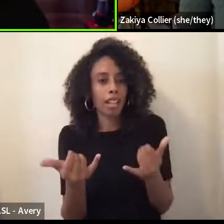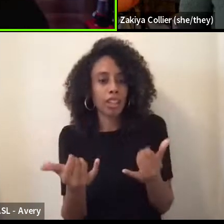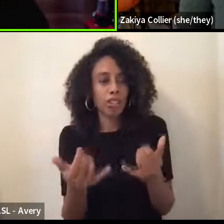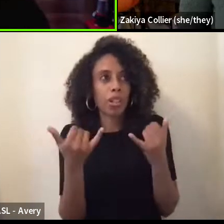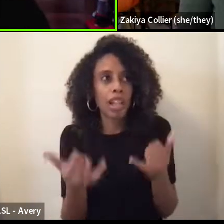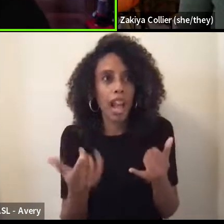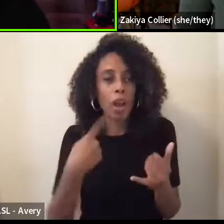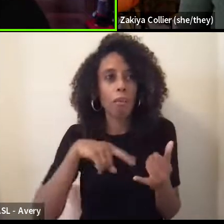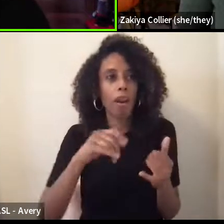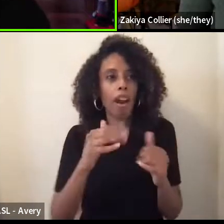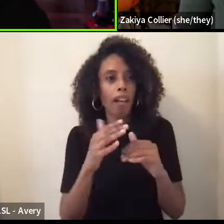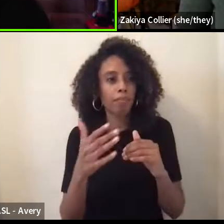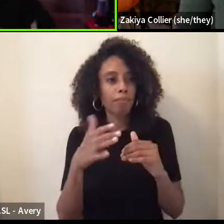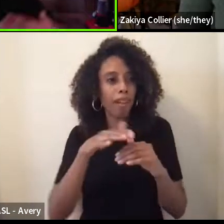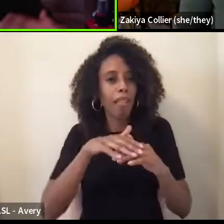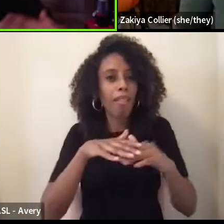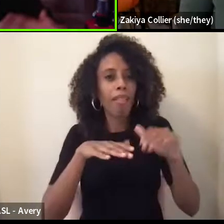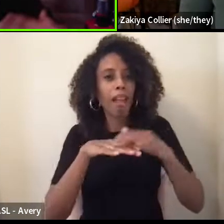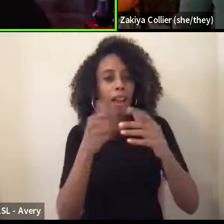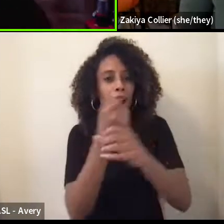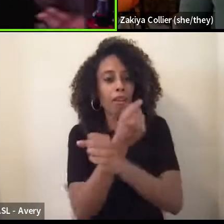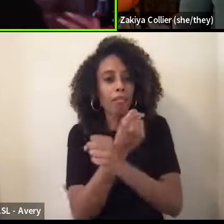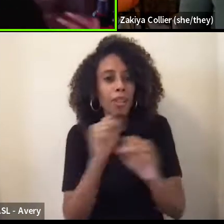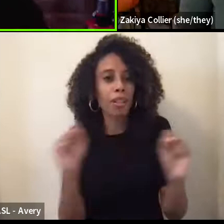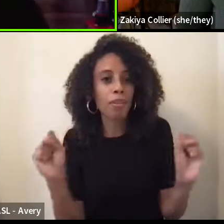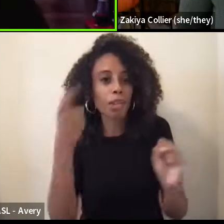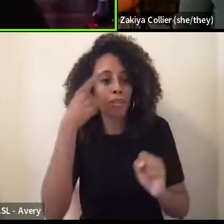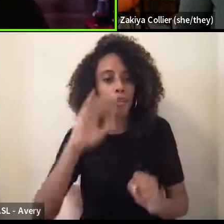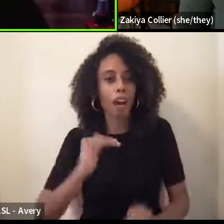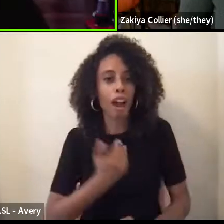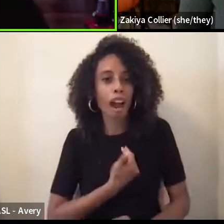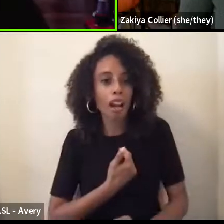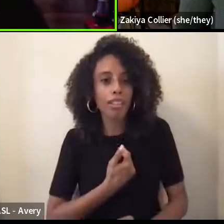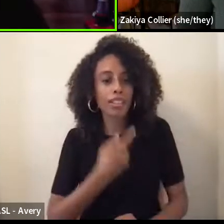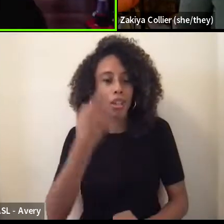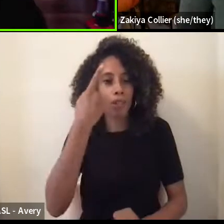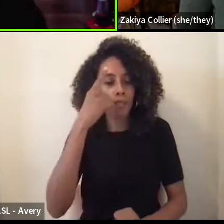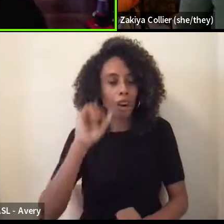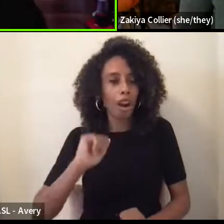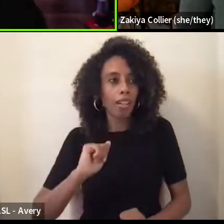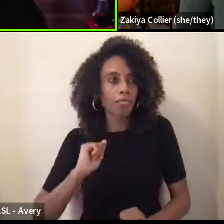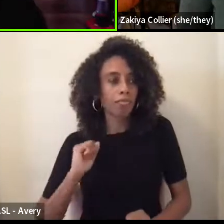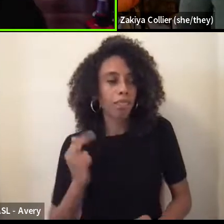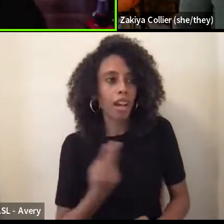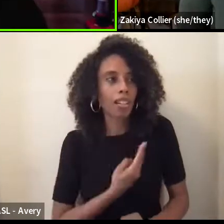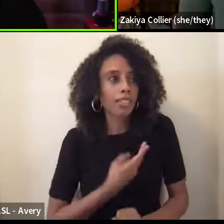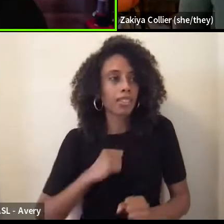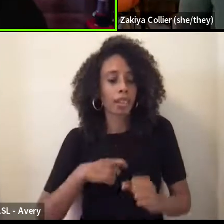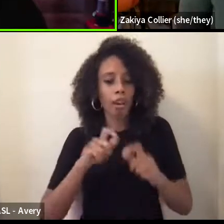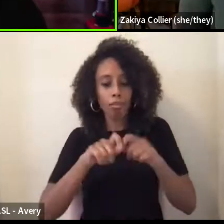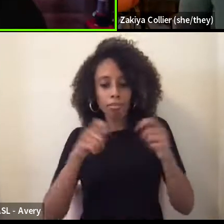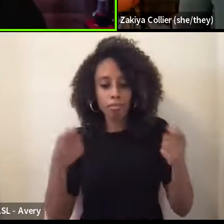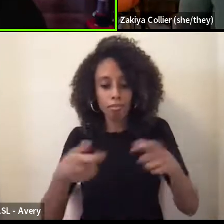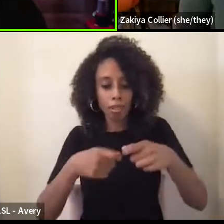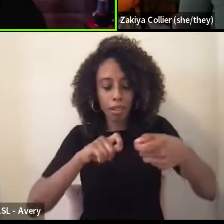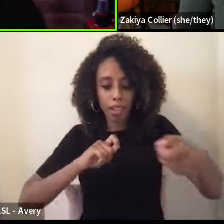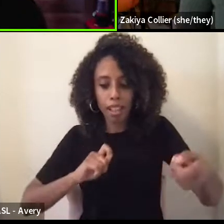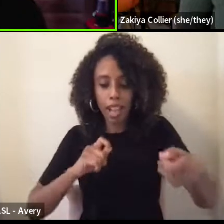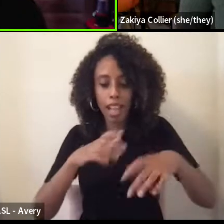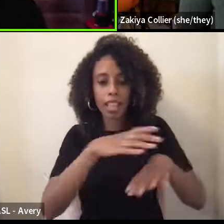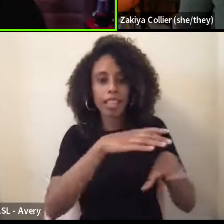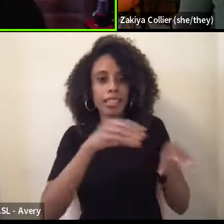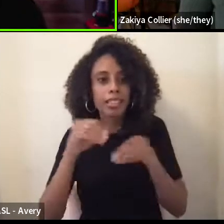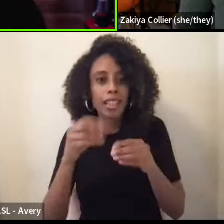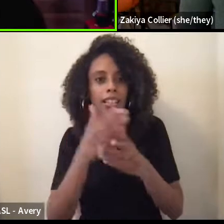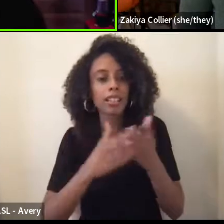um, for us to kind of until and, and, and, you know, pull some of those things that are not ours, that we don't need to